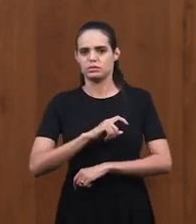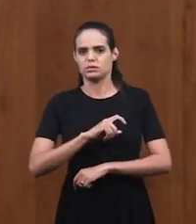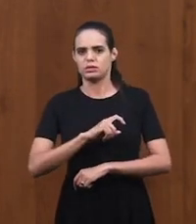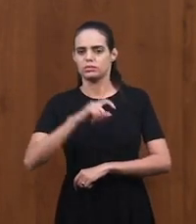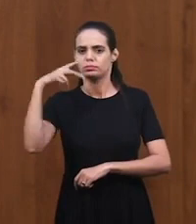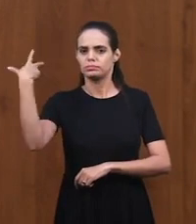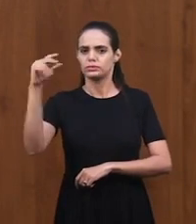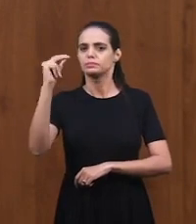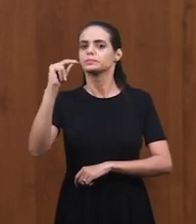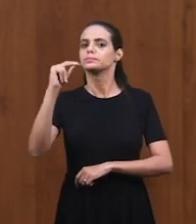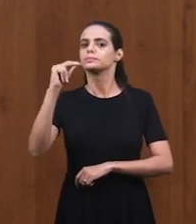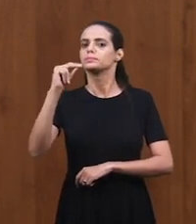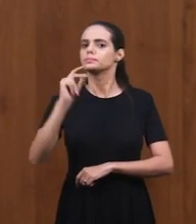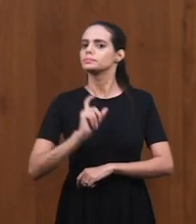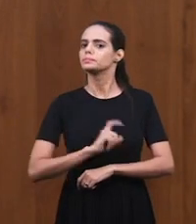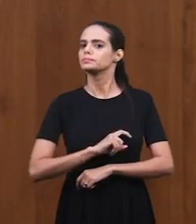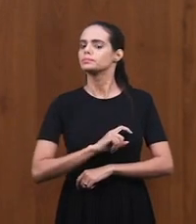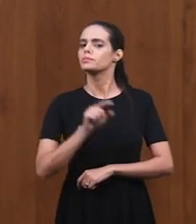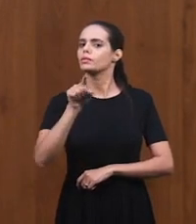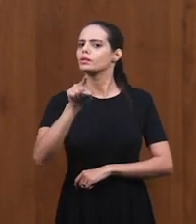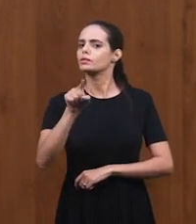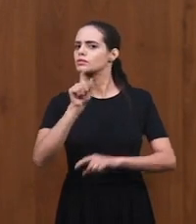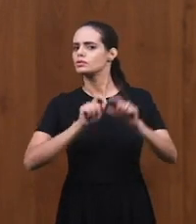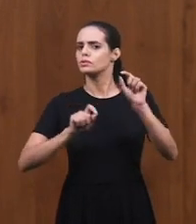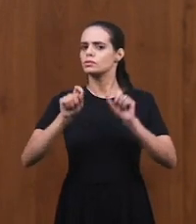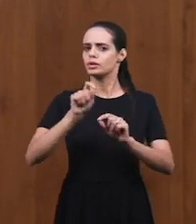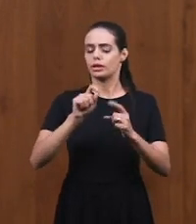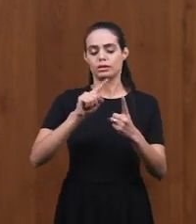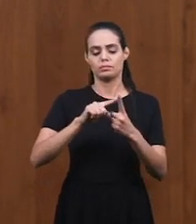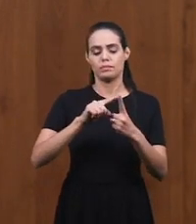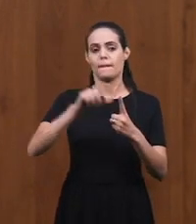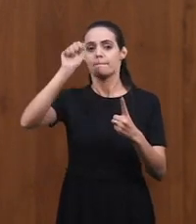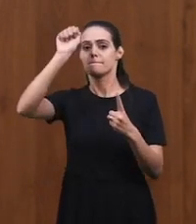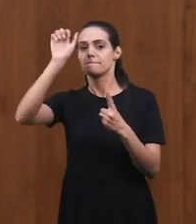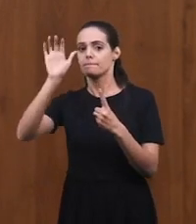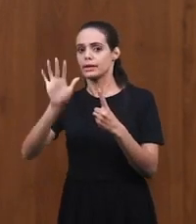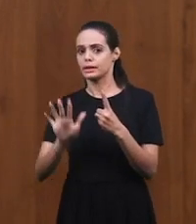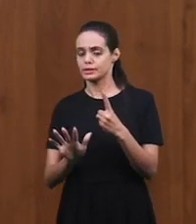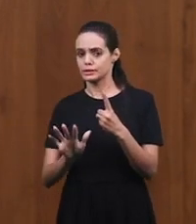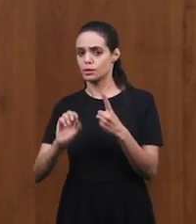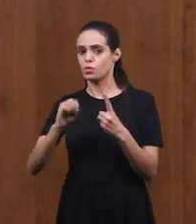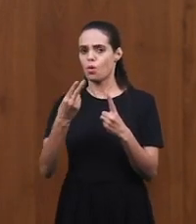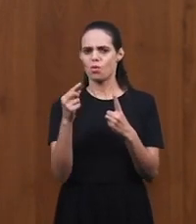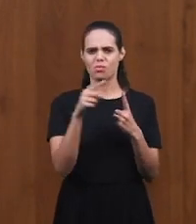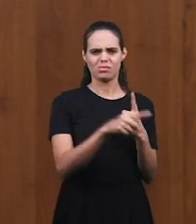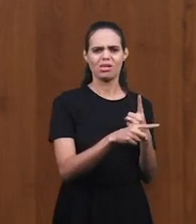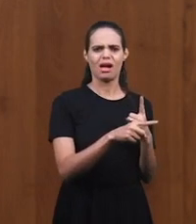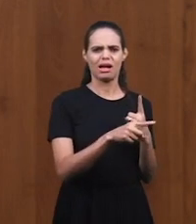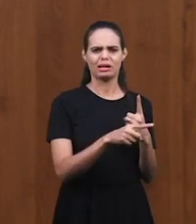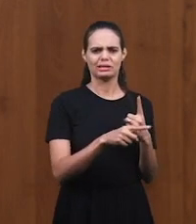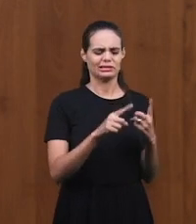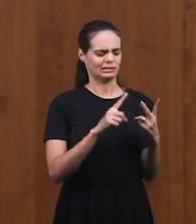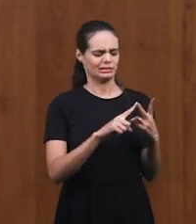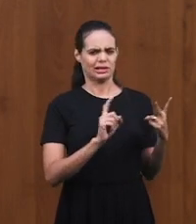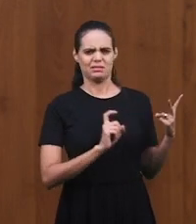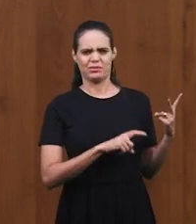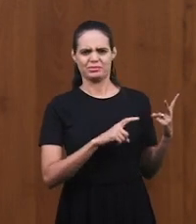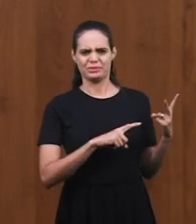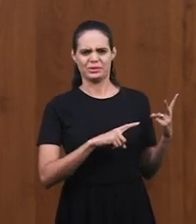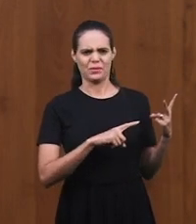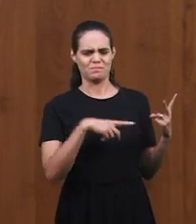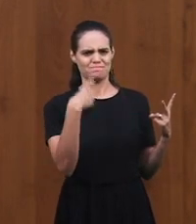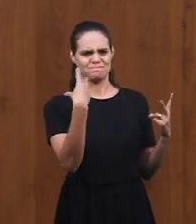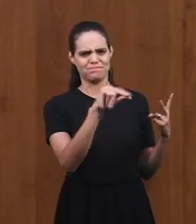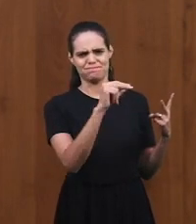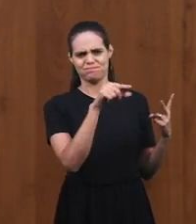warning saying, put before you blessing and what's not a blessing and it